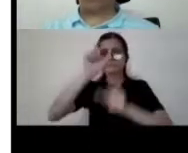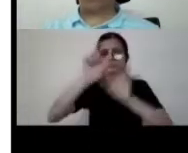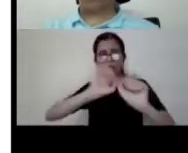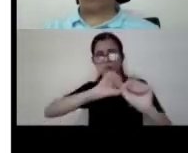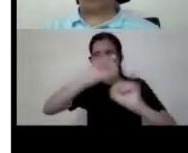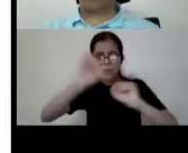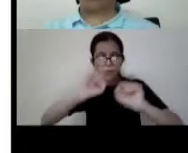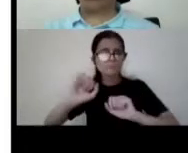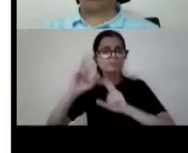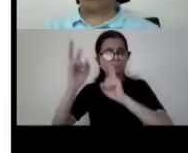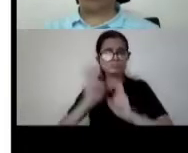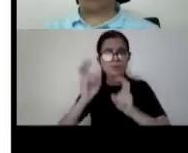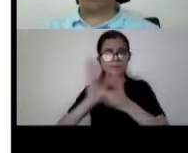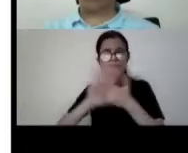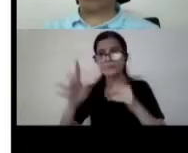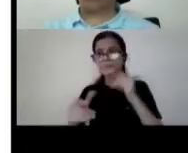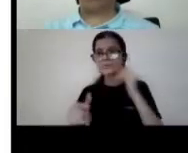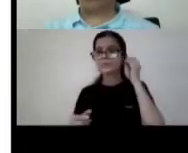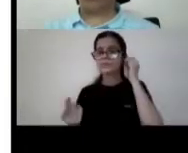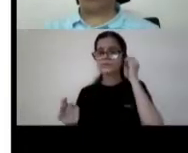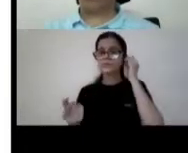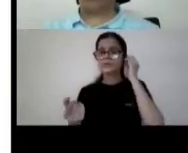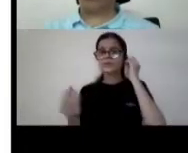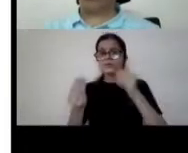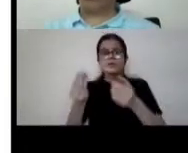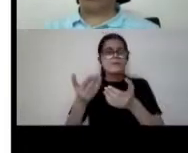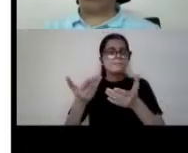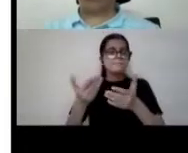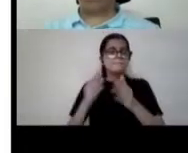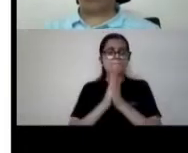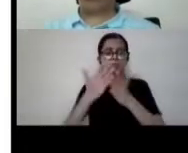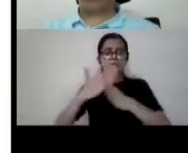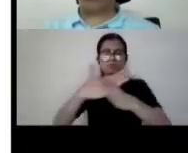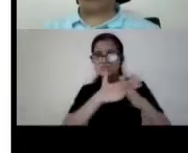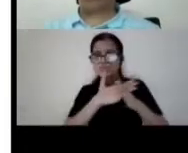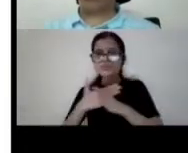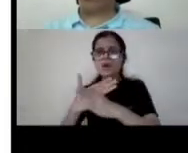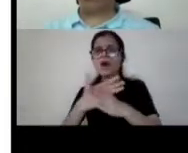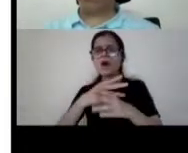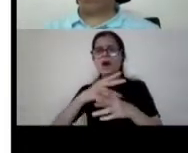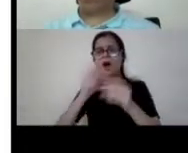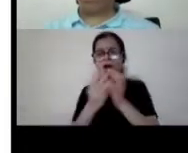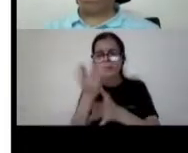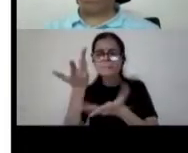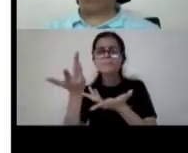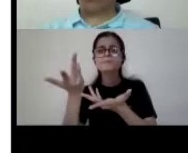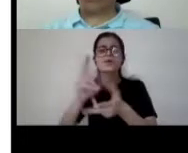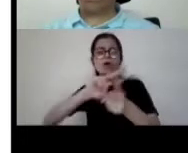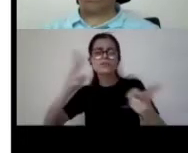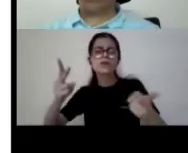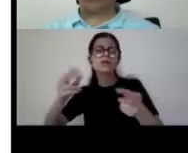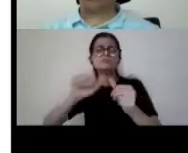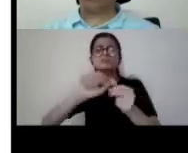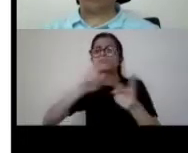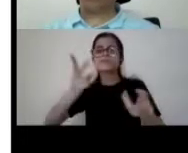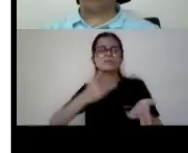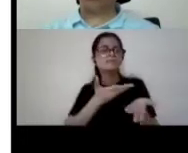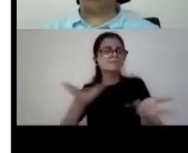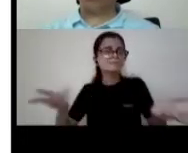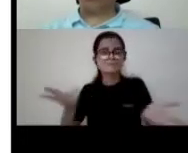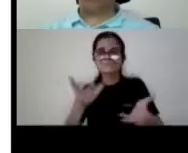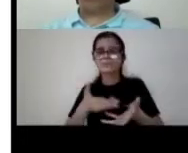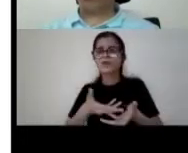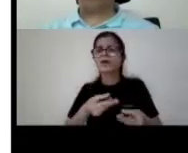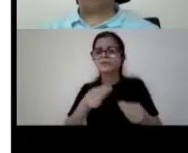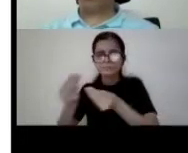not include titles that have been downloaded from bookshare or directly from other resources or like if a school is